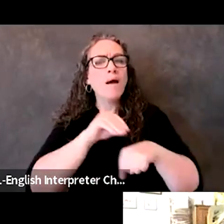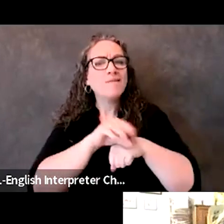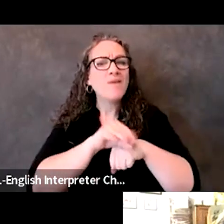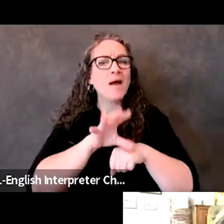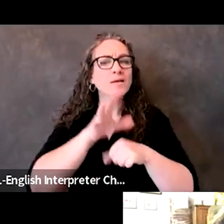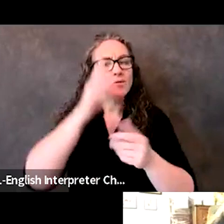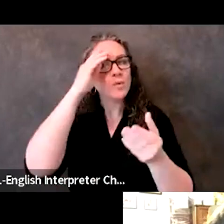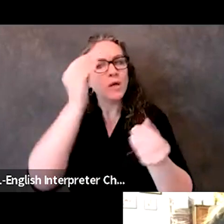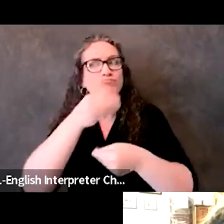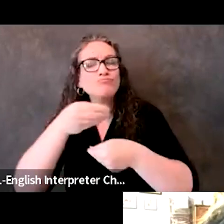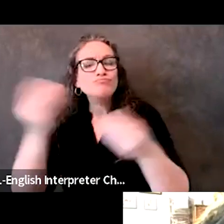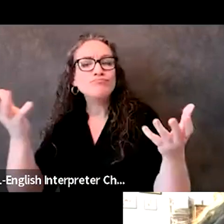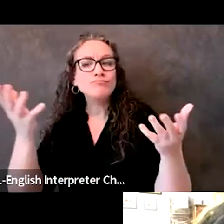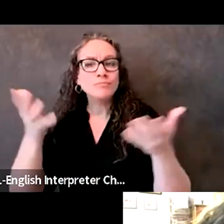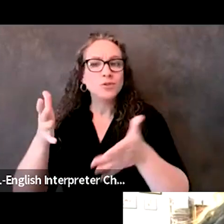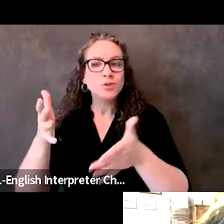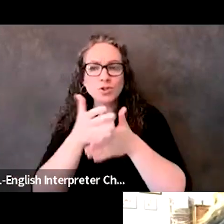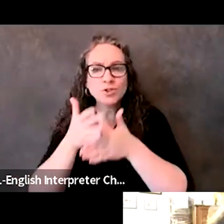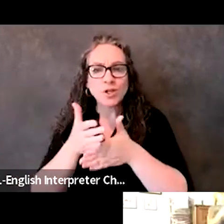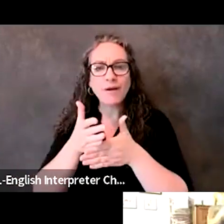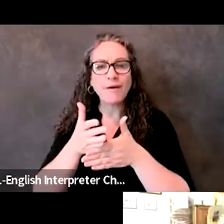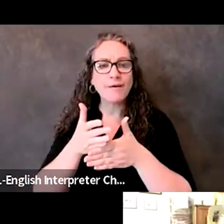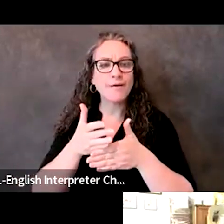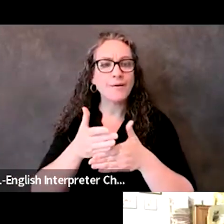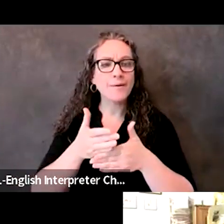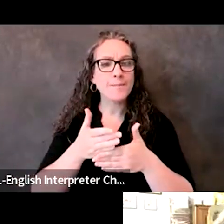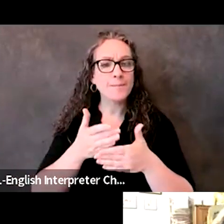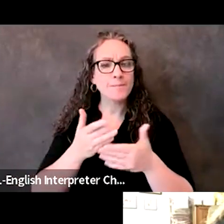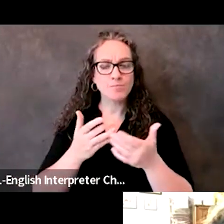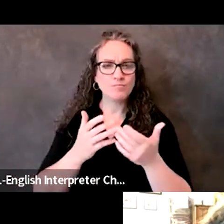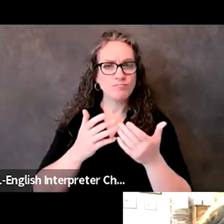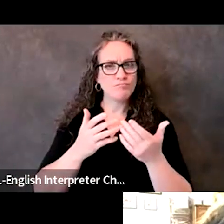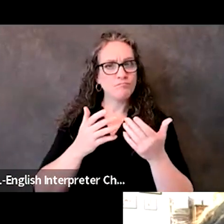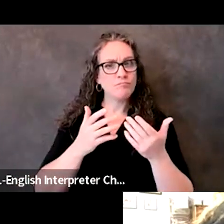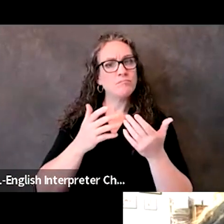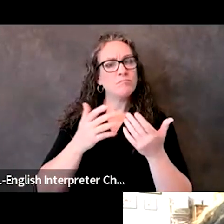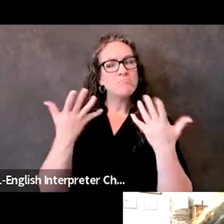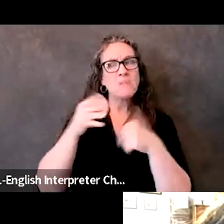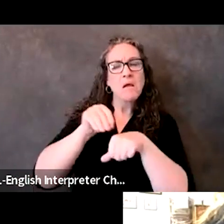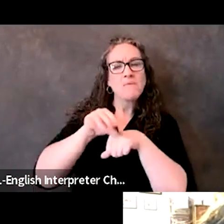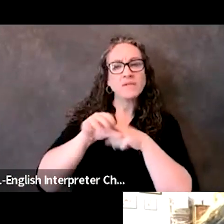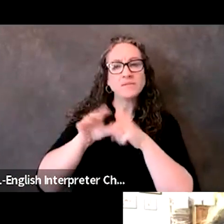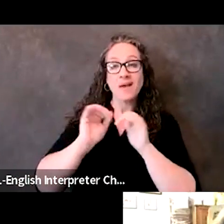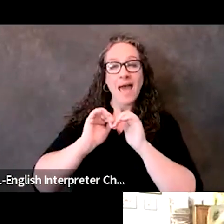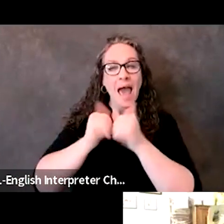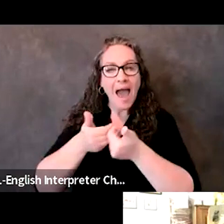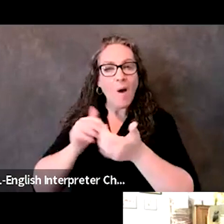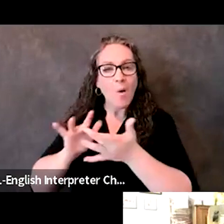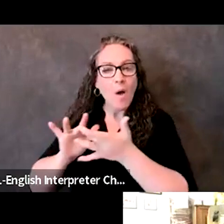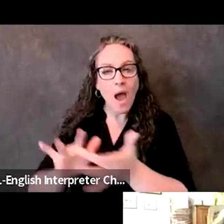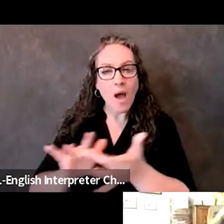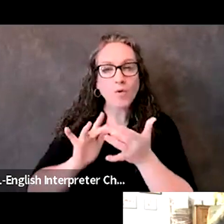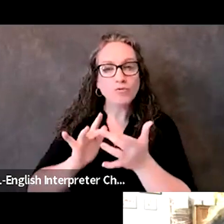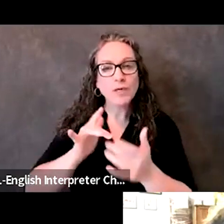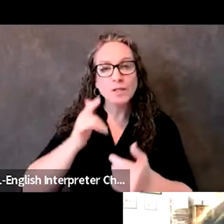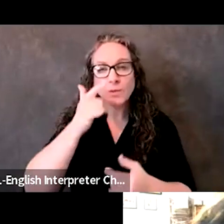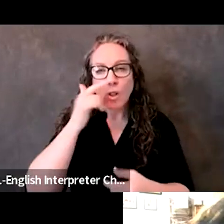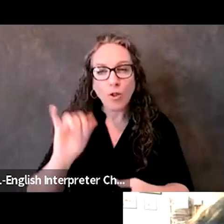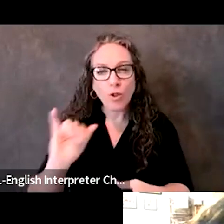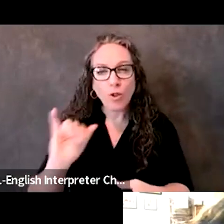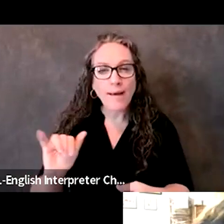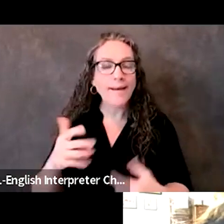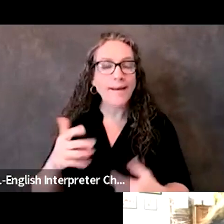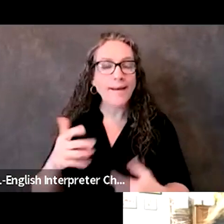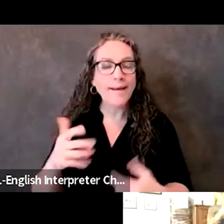or give in terms of ways to conduct outreach and ways to engage so that you can